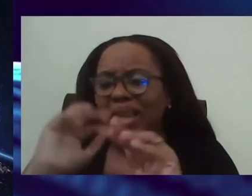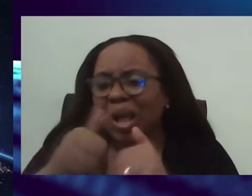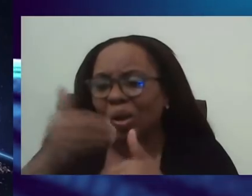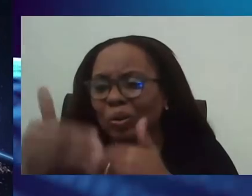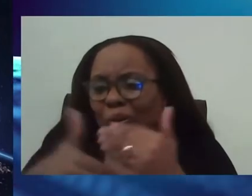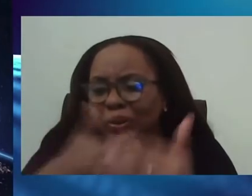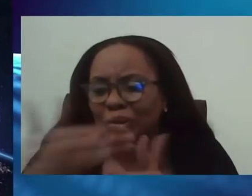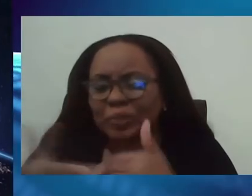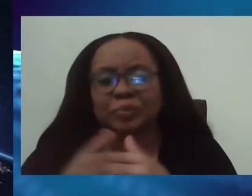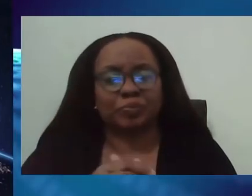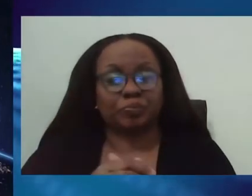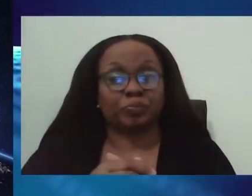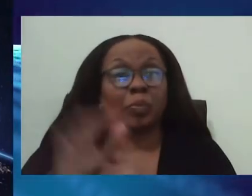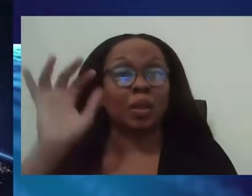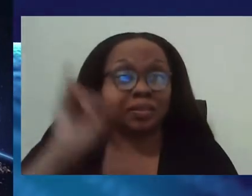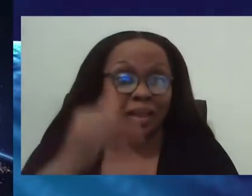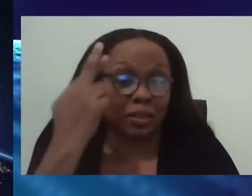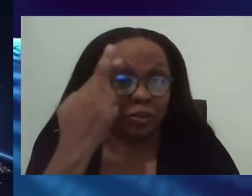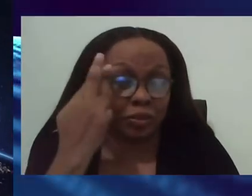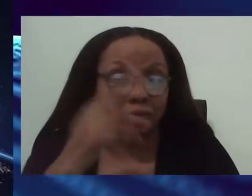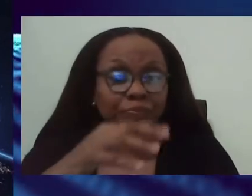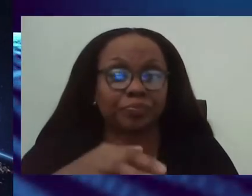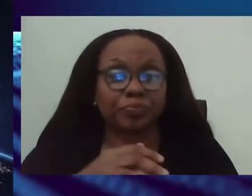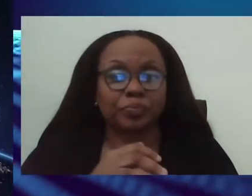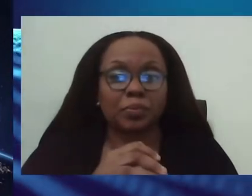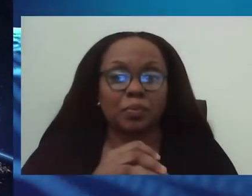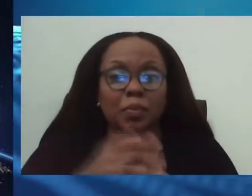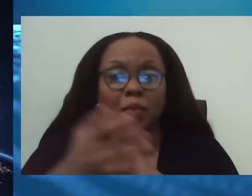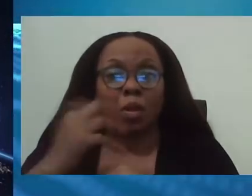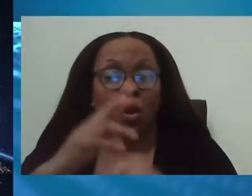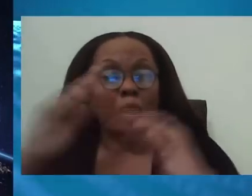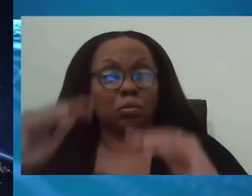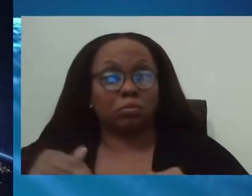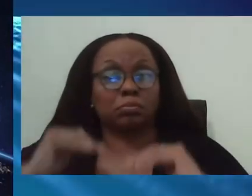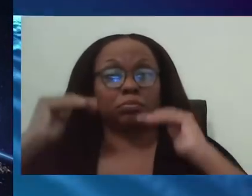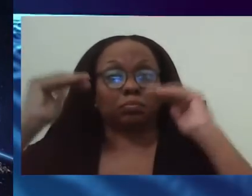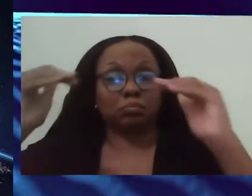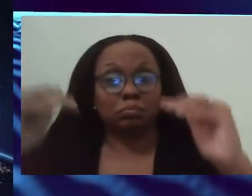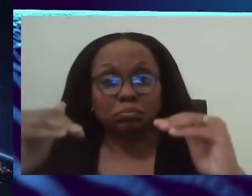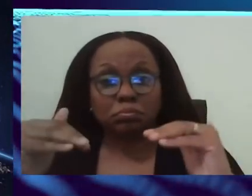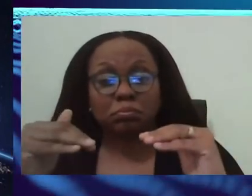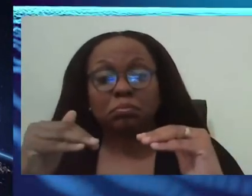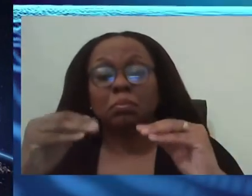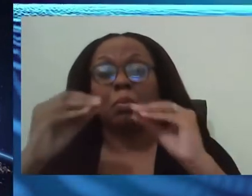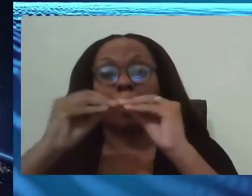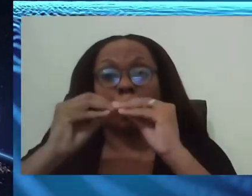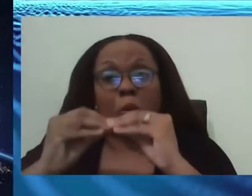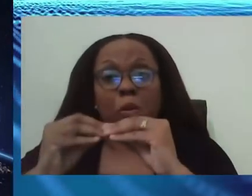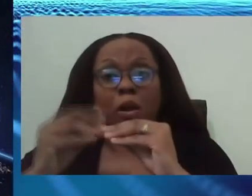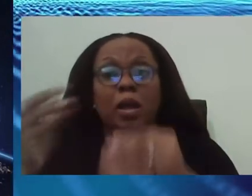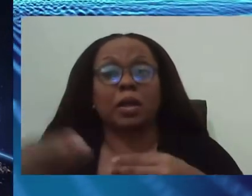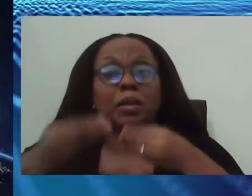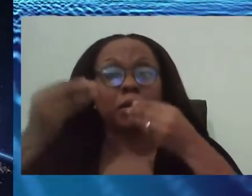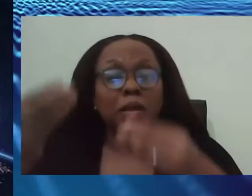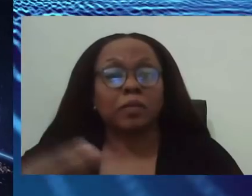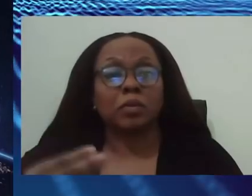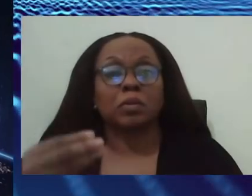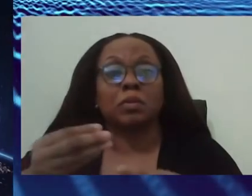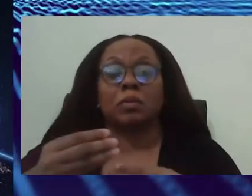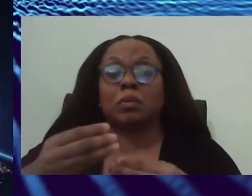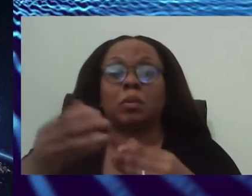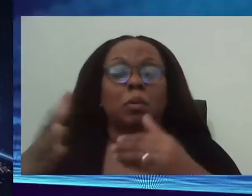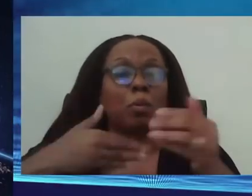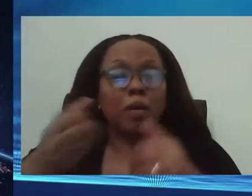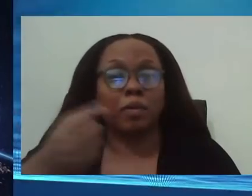is the purpose of that team that's there. Or they can even escalate care and start you on oxygen and give you the requisite medication that you may need.